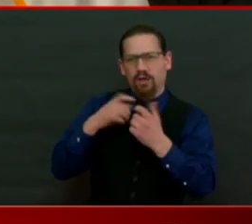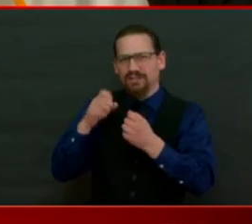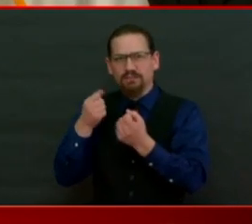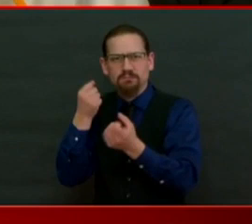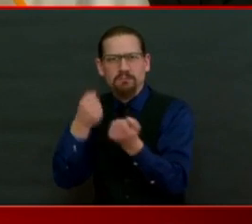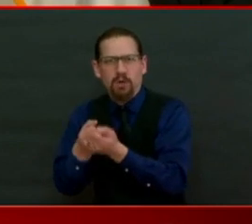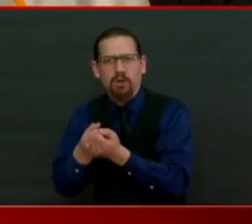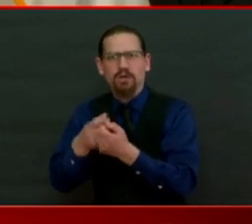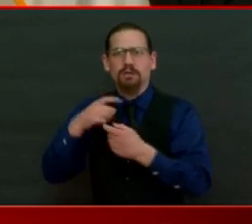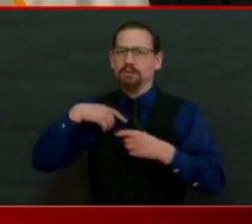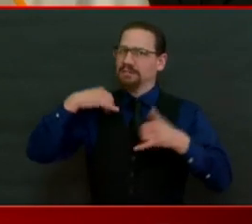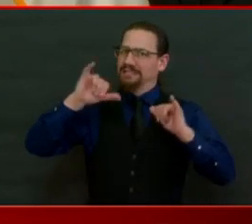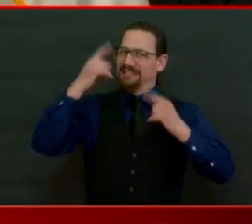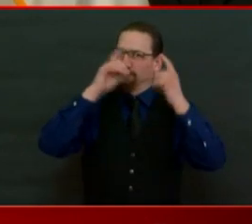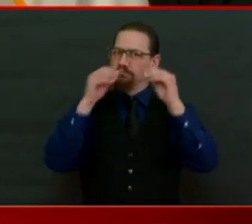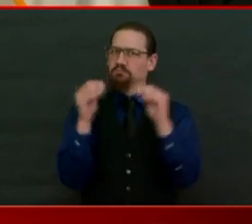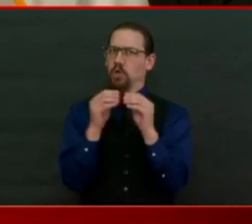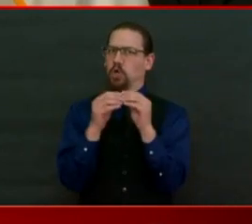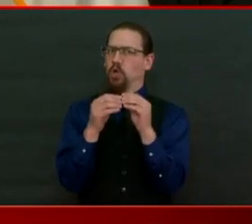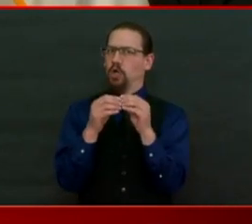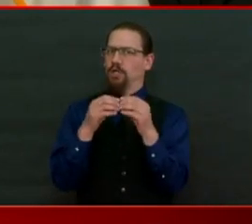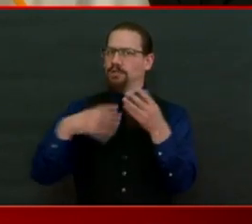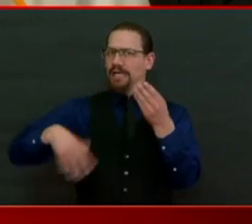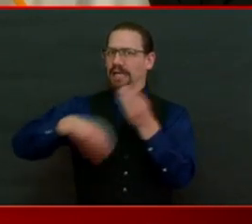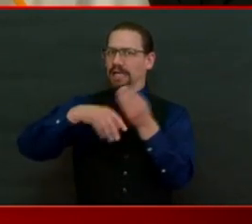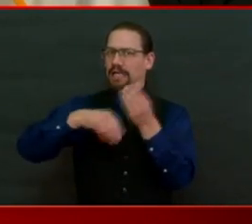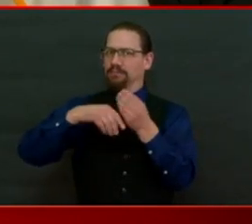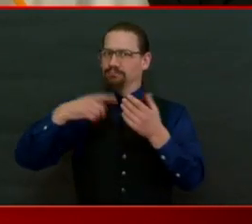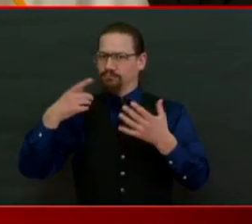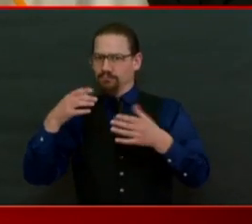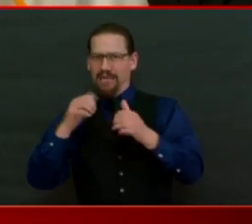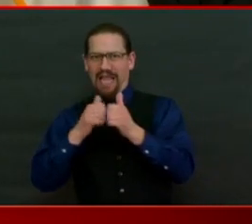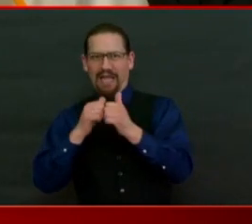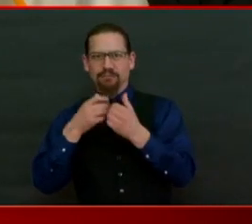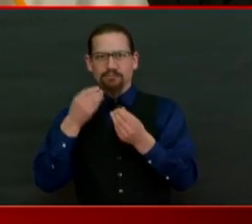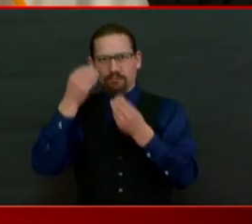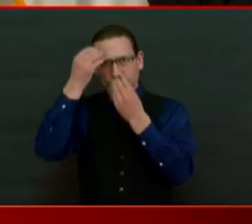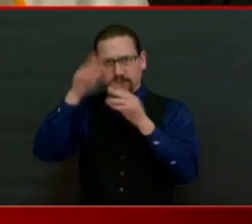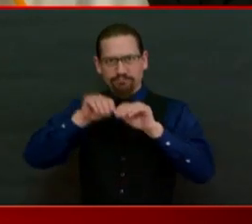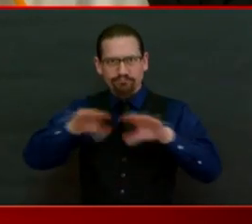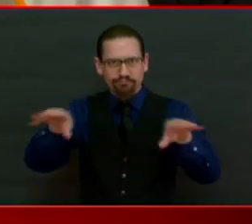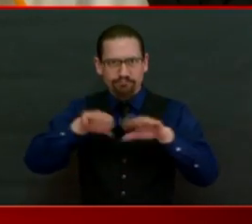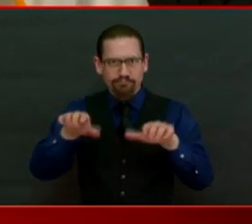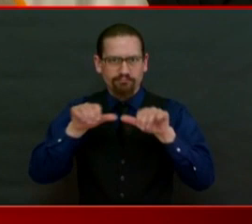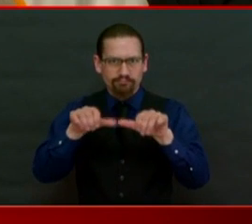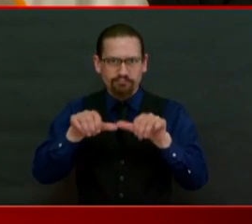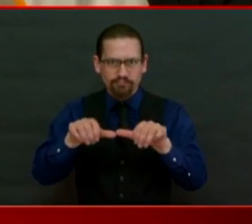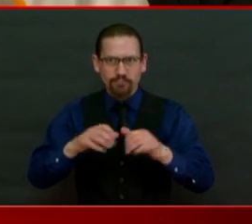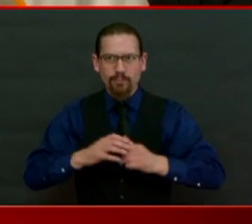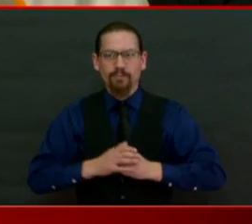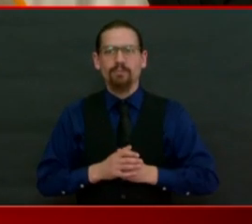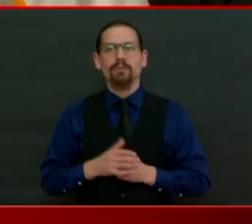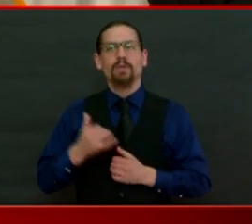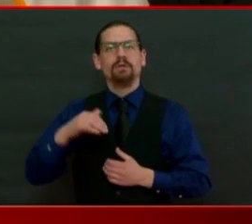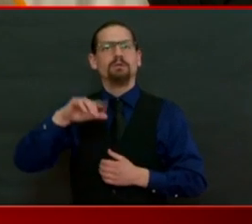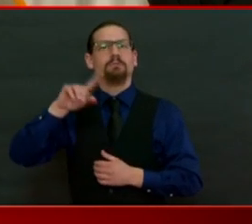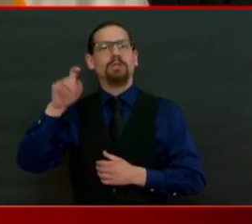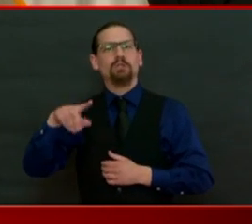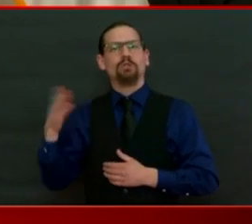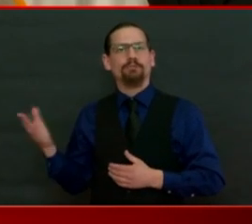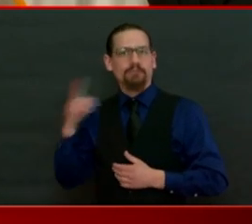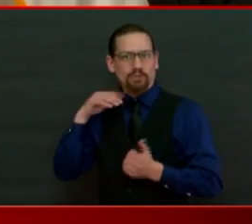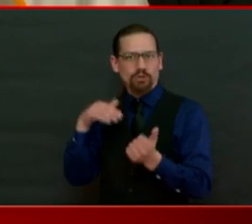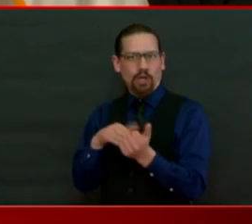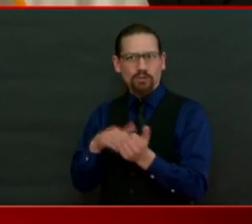Scott from Hannah Dickinson at WPRI Channel 12. How often are you seeing COVID patients dying from blood clot complications?